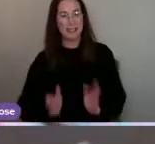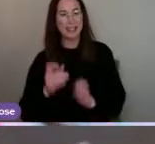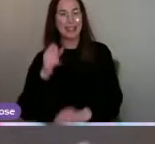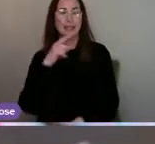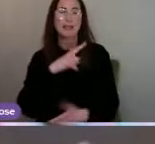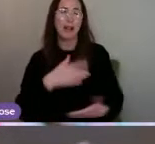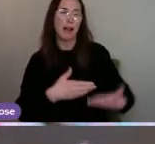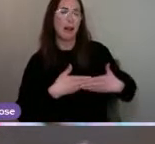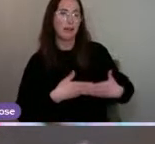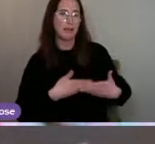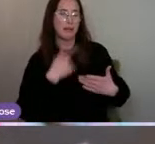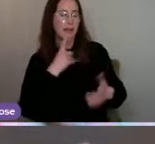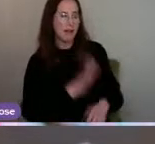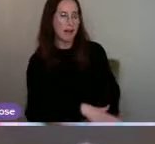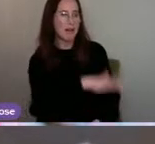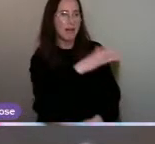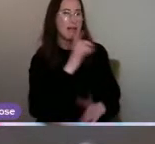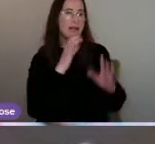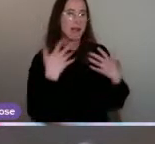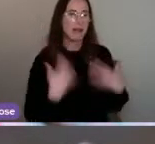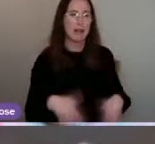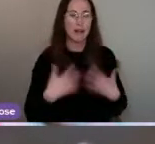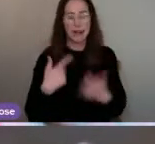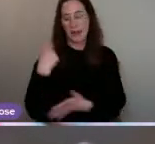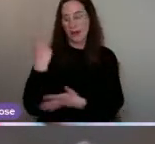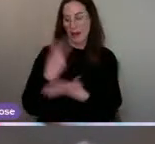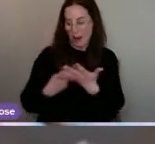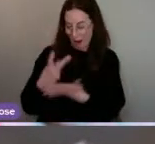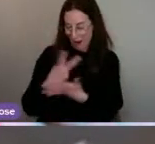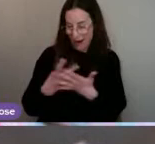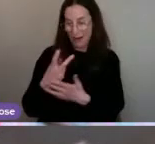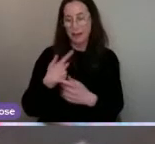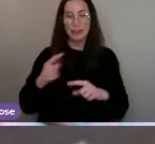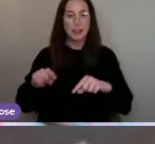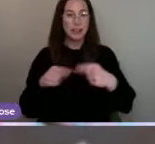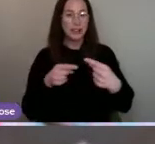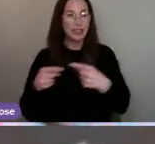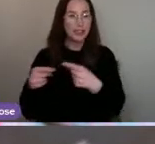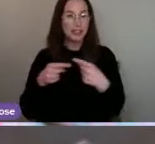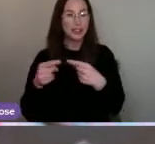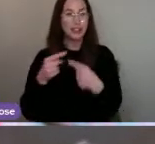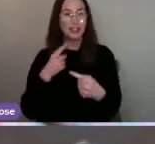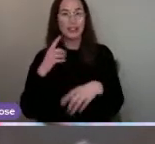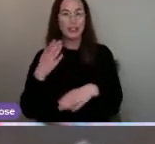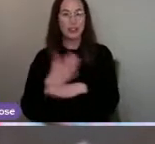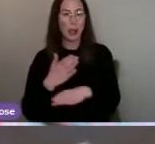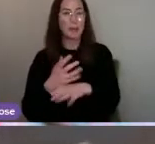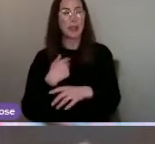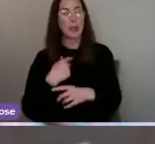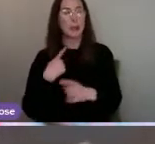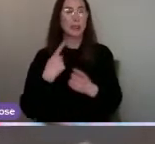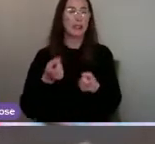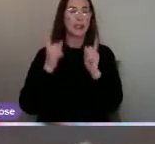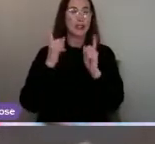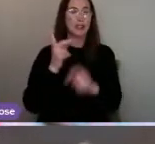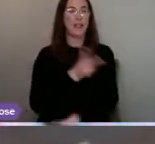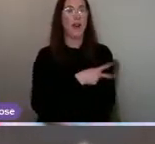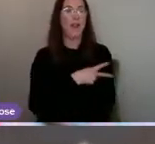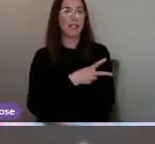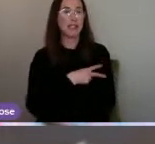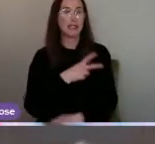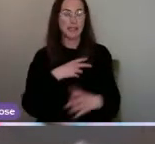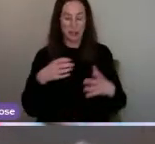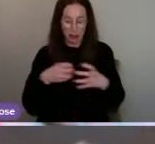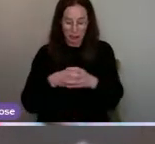amazing. I did lots of art. I had some challenging jobs. I was actually a chief officer of a small charity. It all